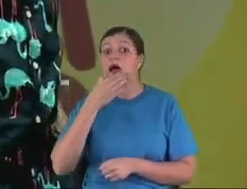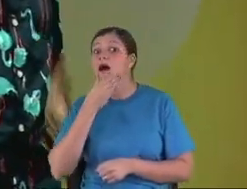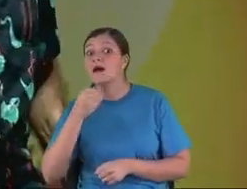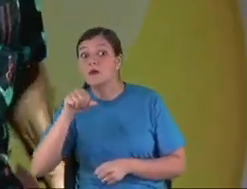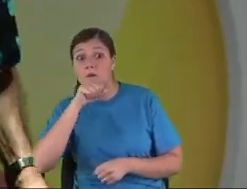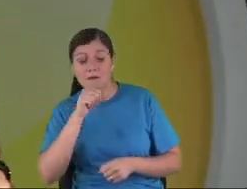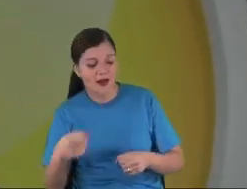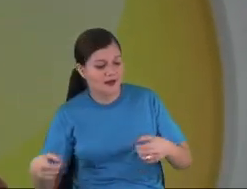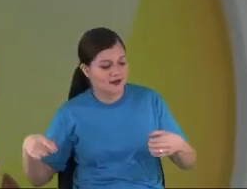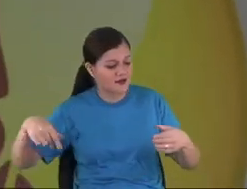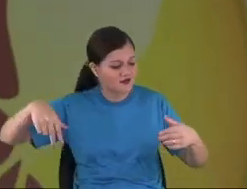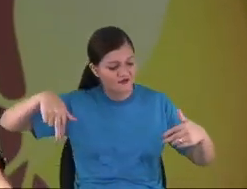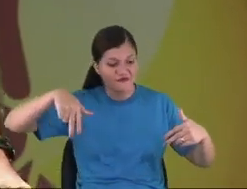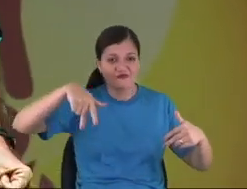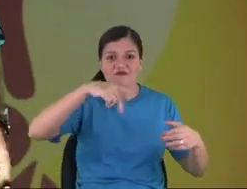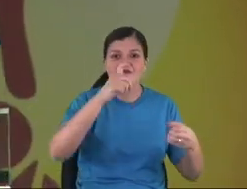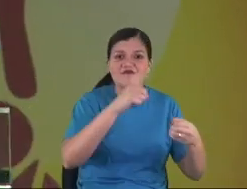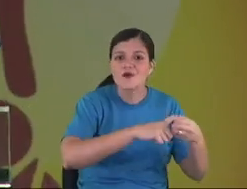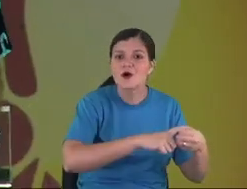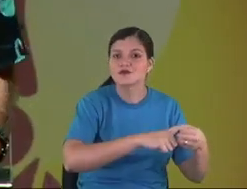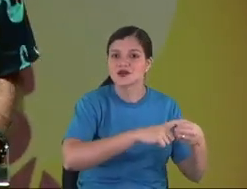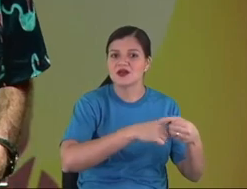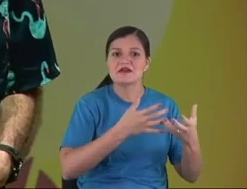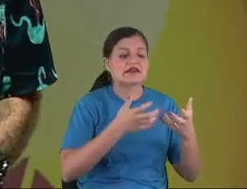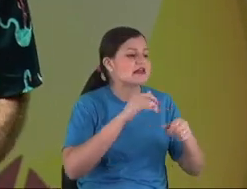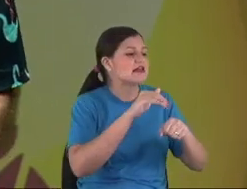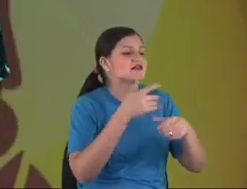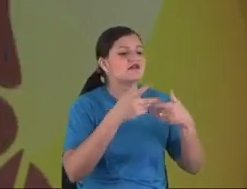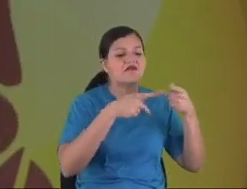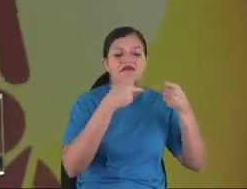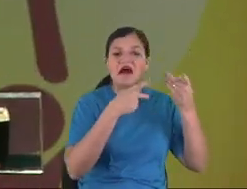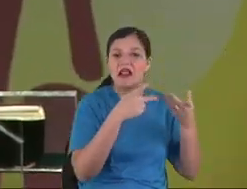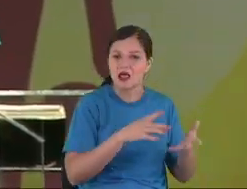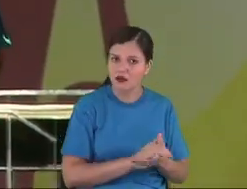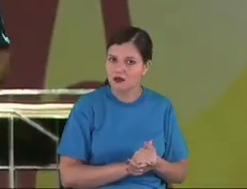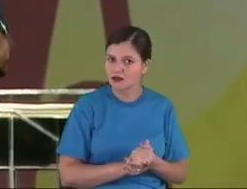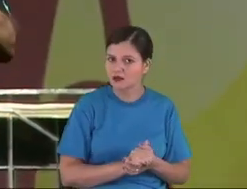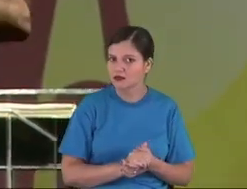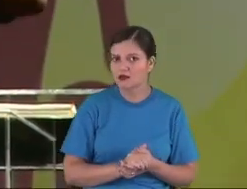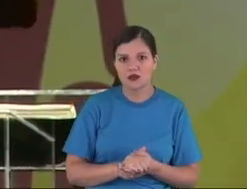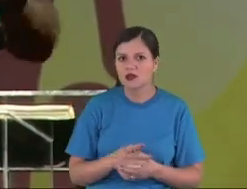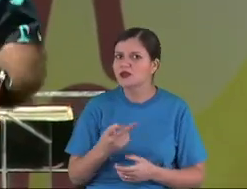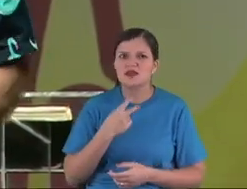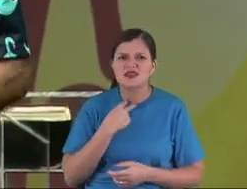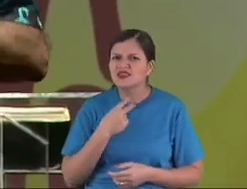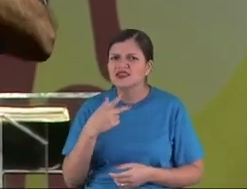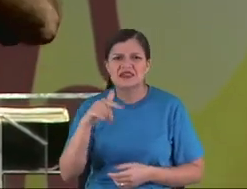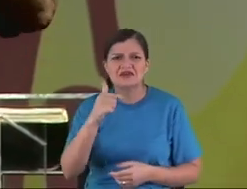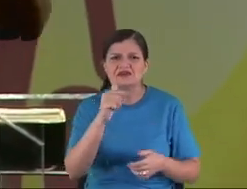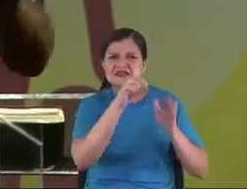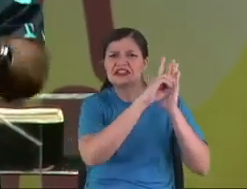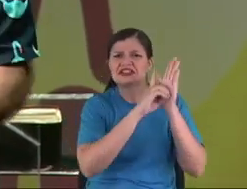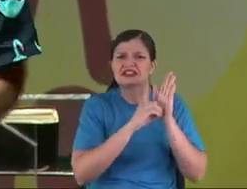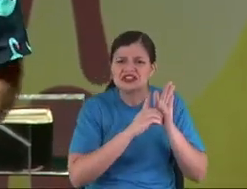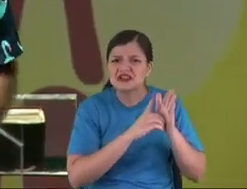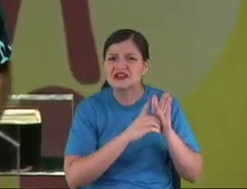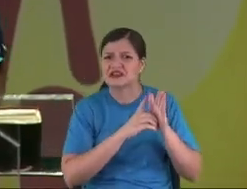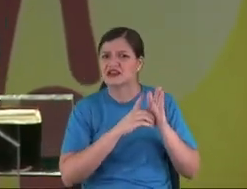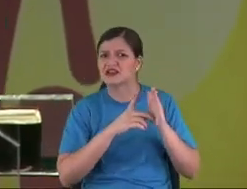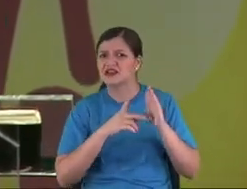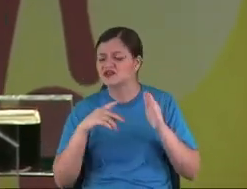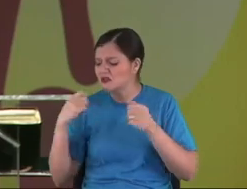Hey, you don't belong here. Just get out of here. You don't belong to us. You don't have any, any,